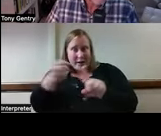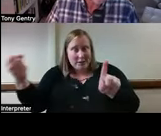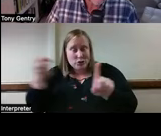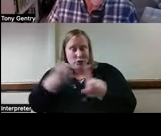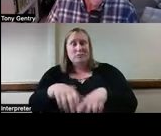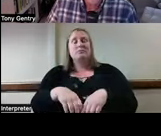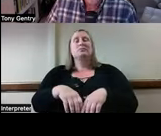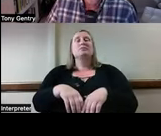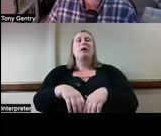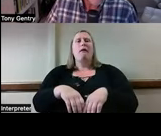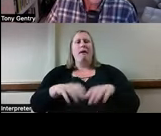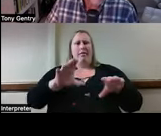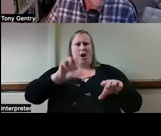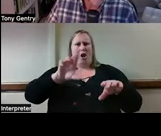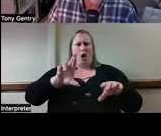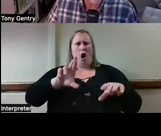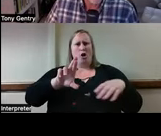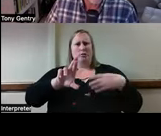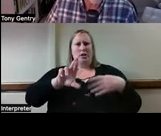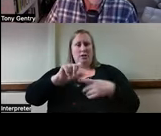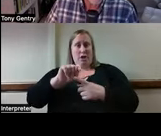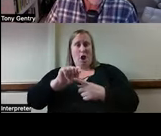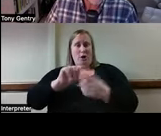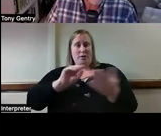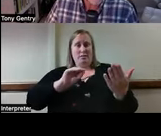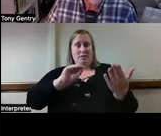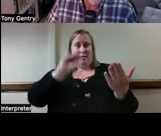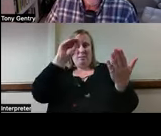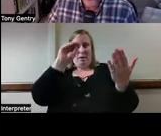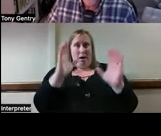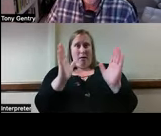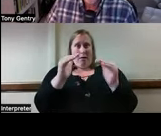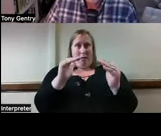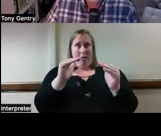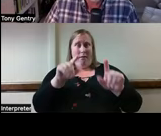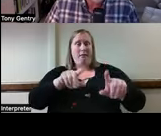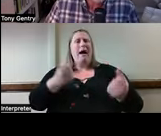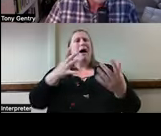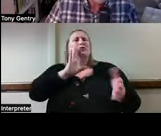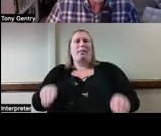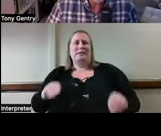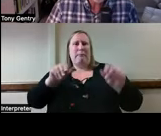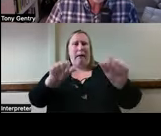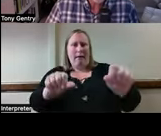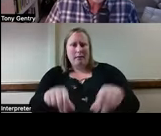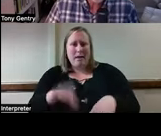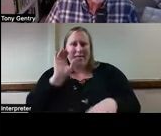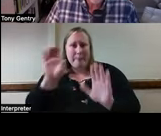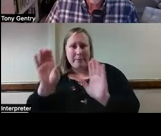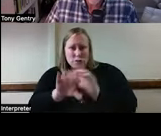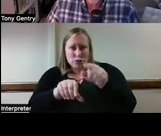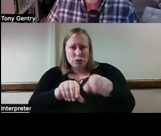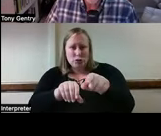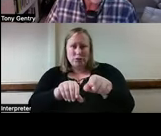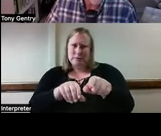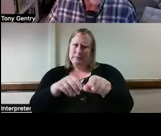in the carts and add up the number, the amount of money that you're spending as you go. The picture I've shown here is a goofy